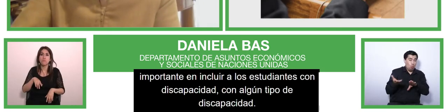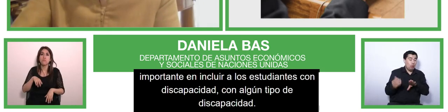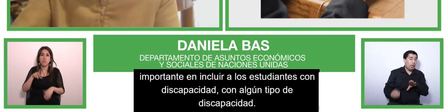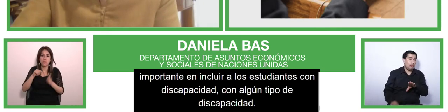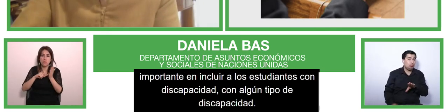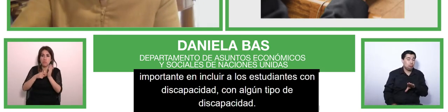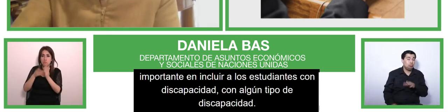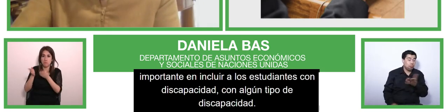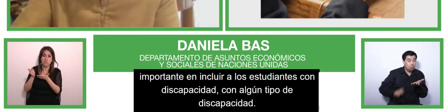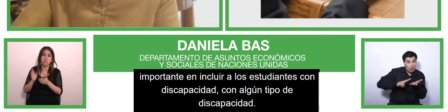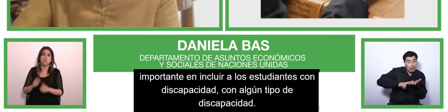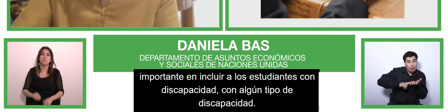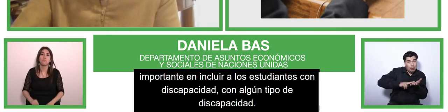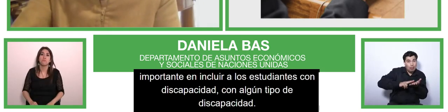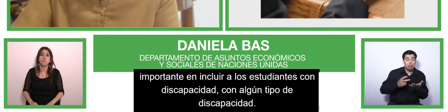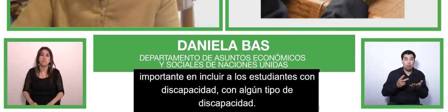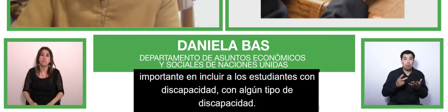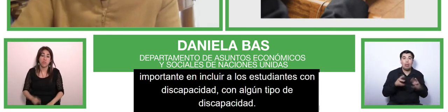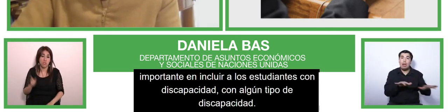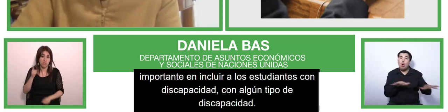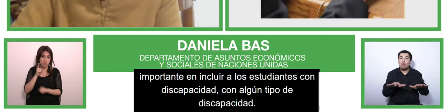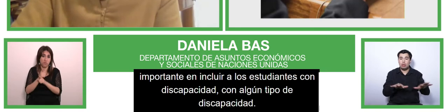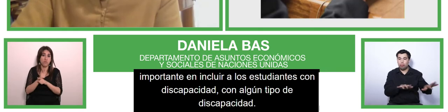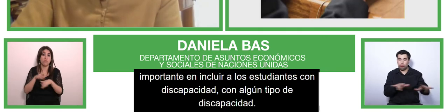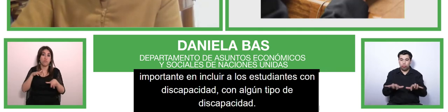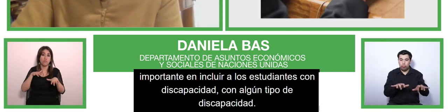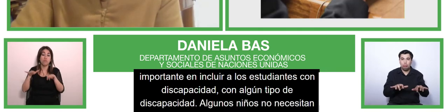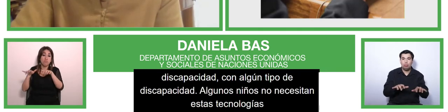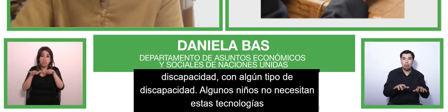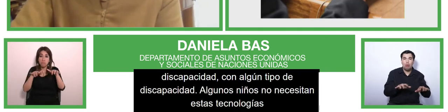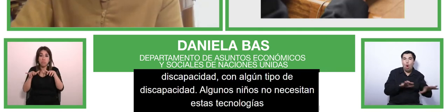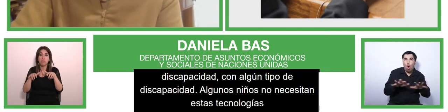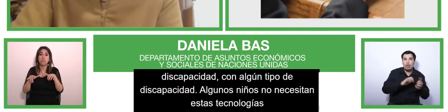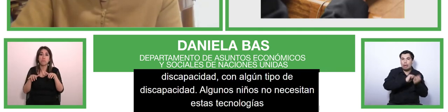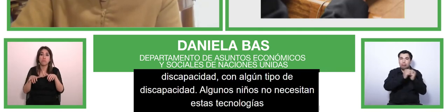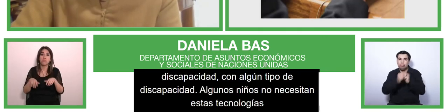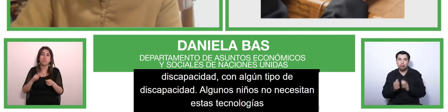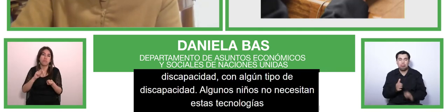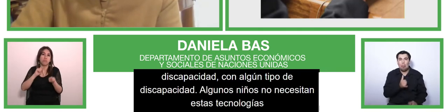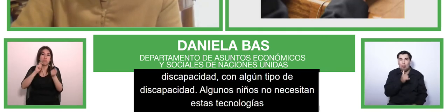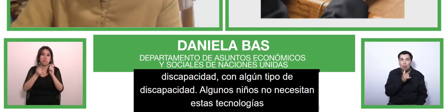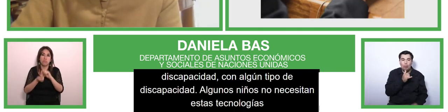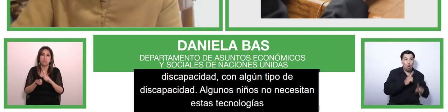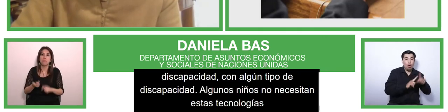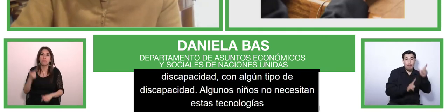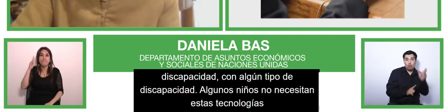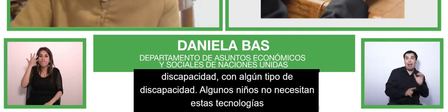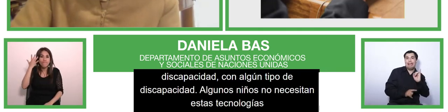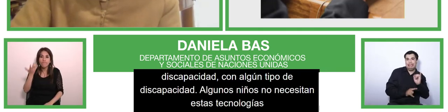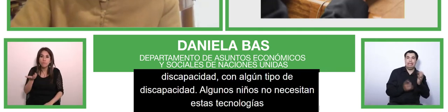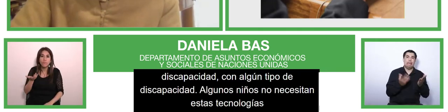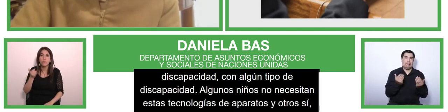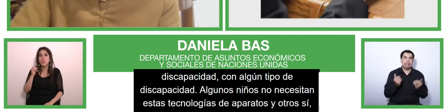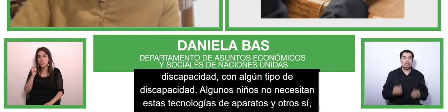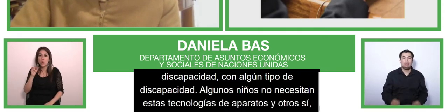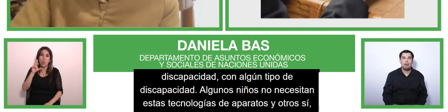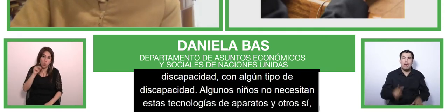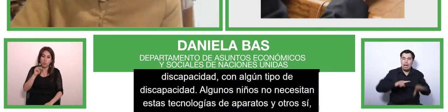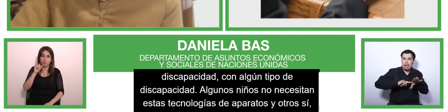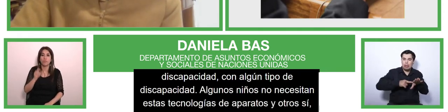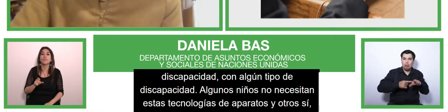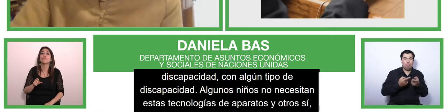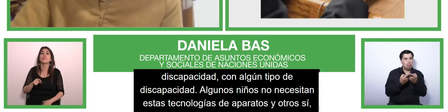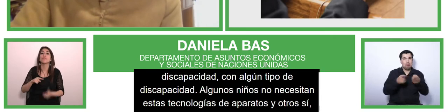so accessible technology can be used by a a wide variety of people including persons with disabilities